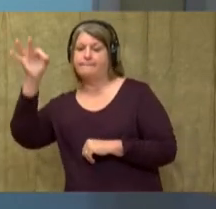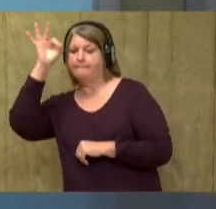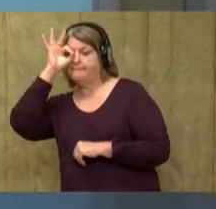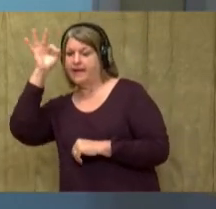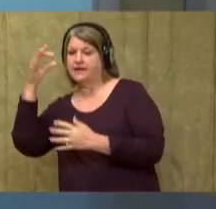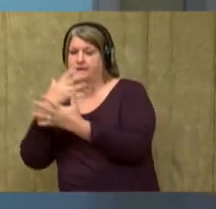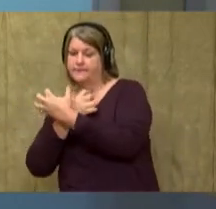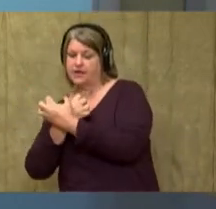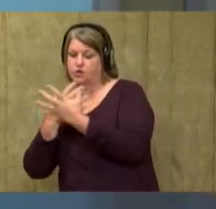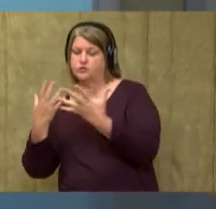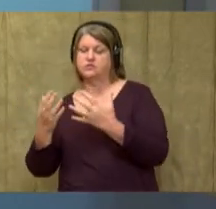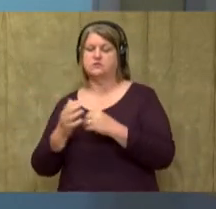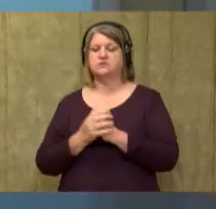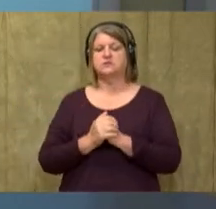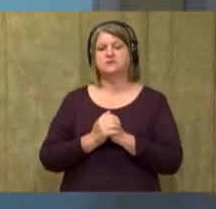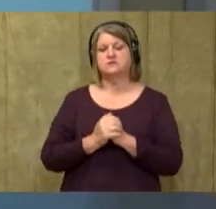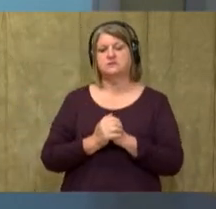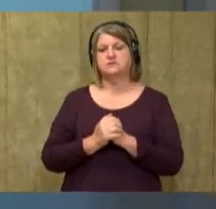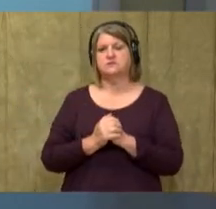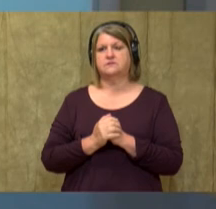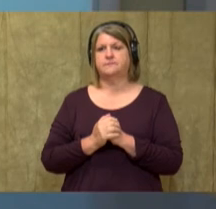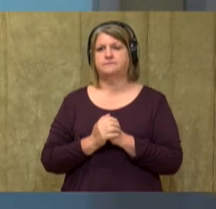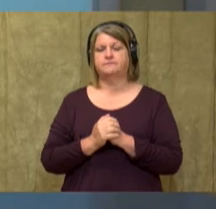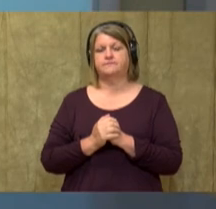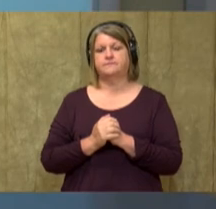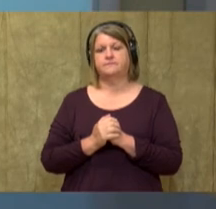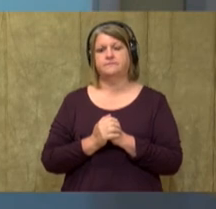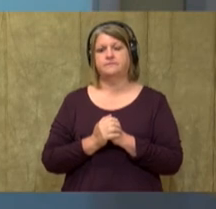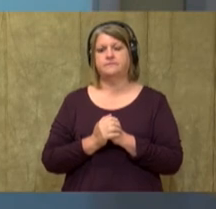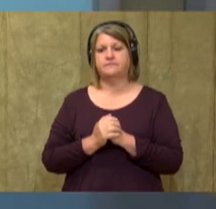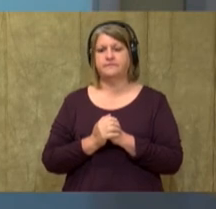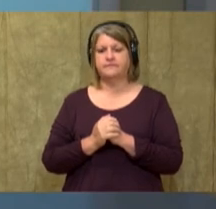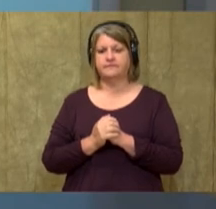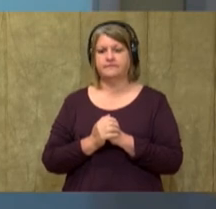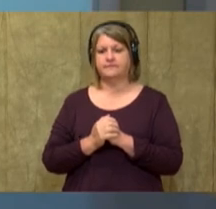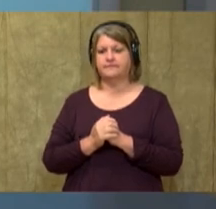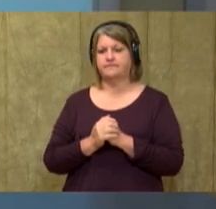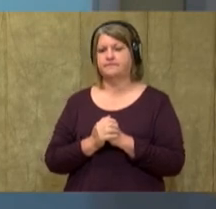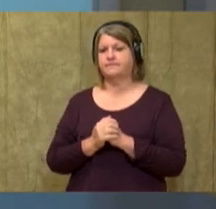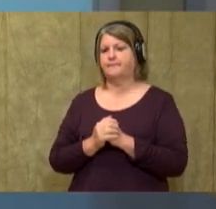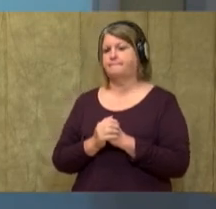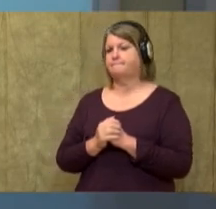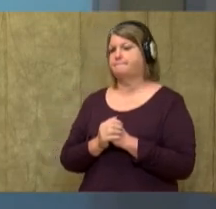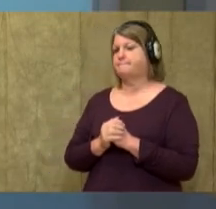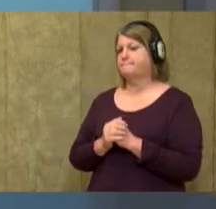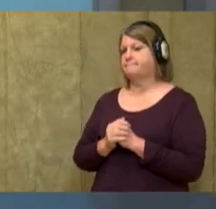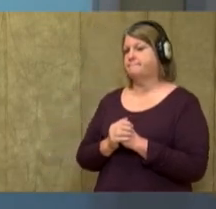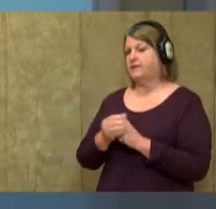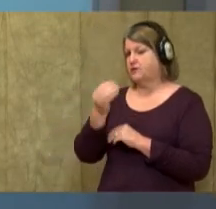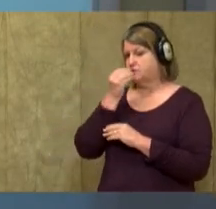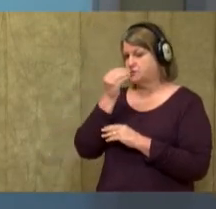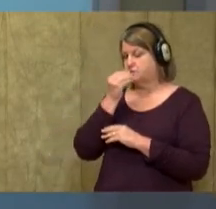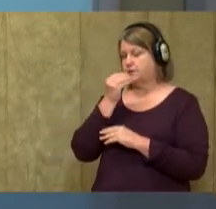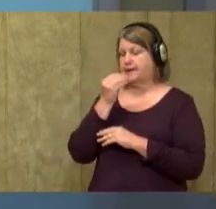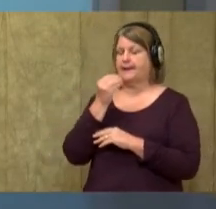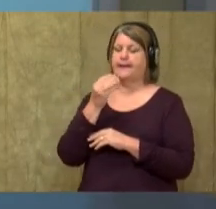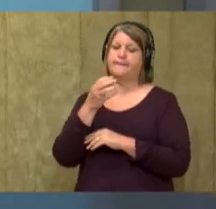drink milk.